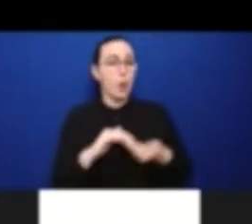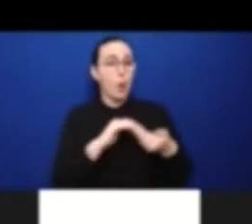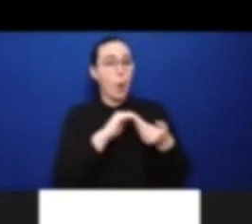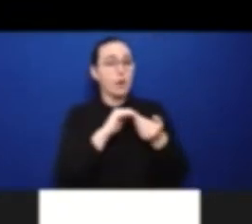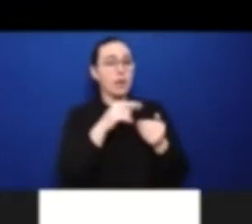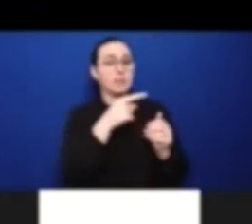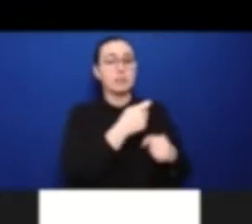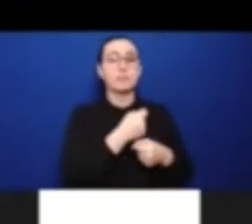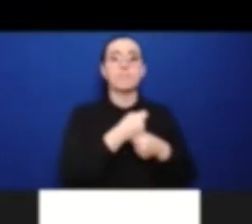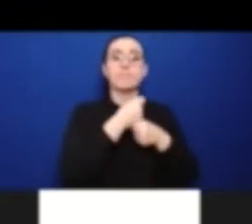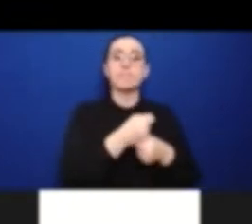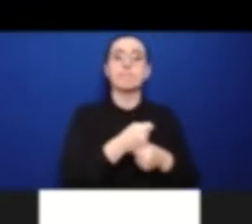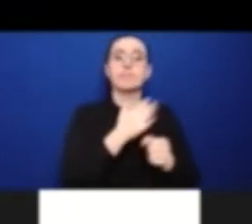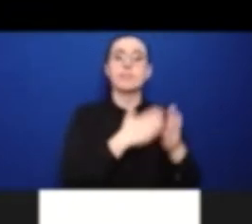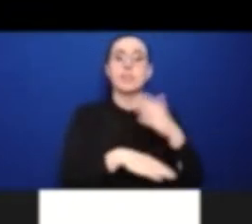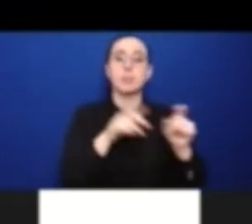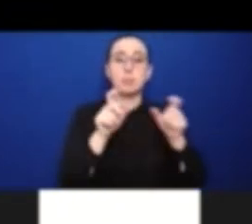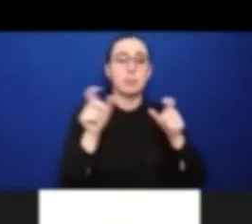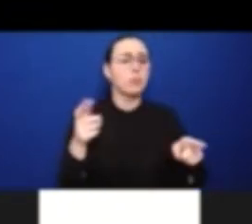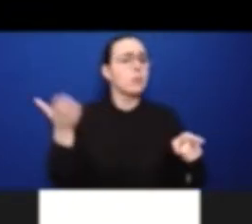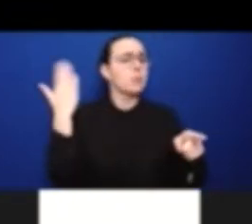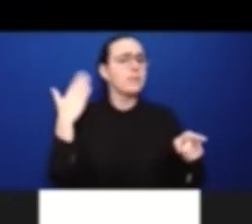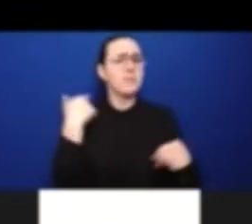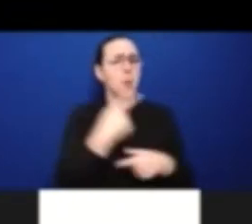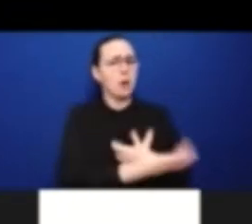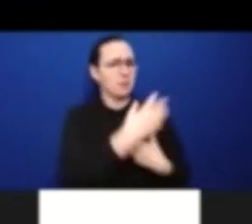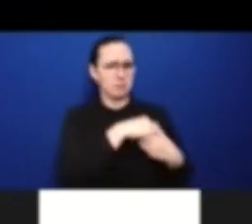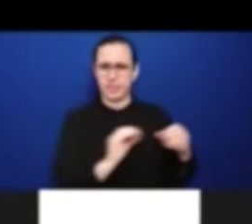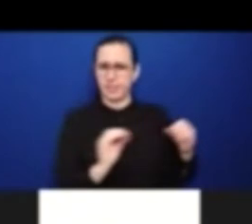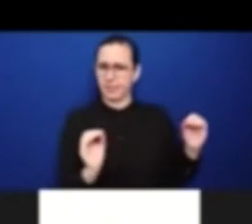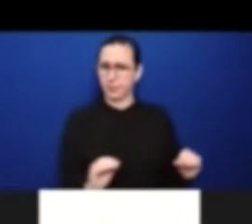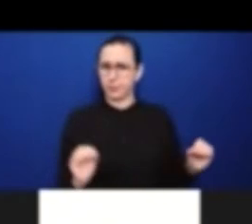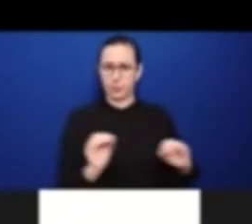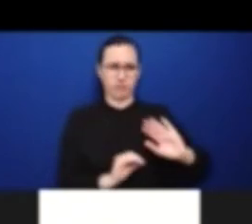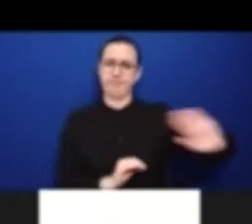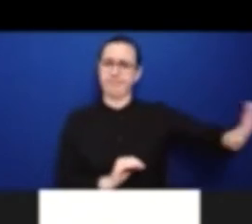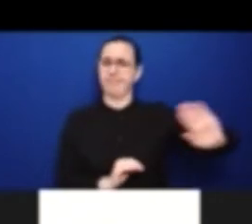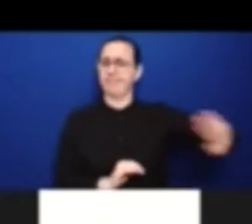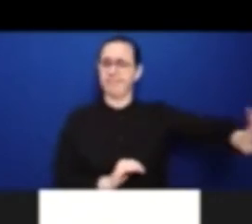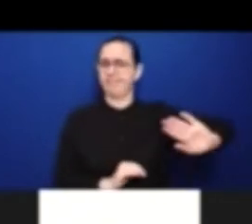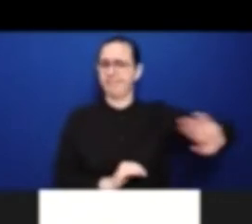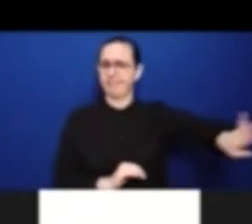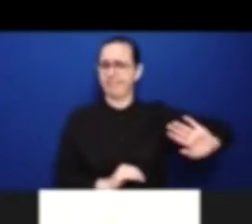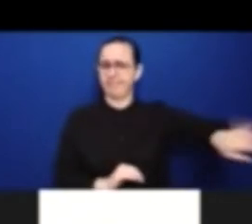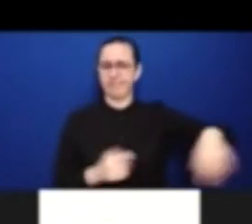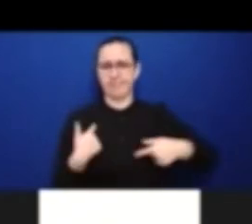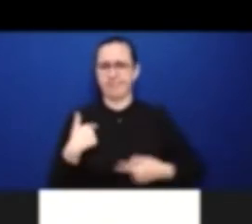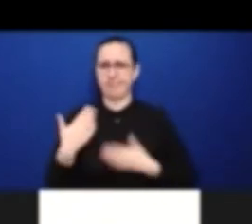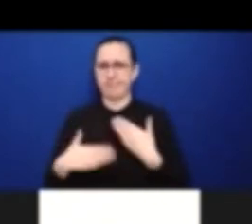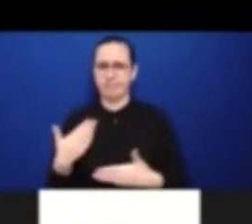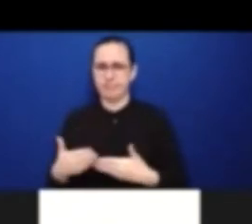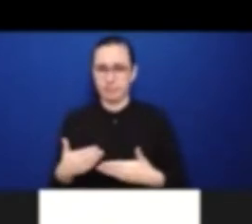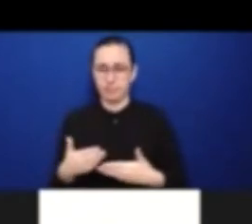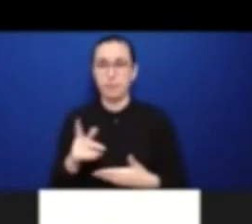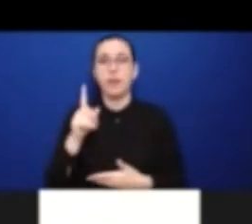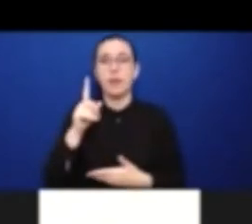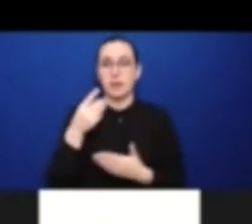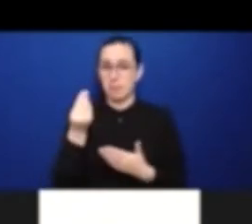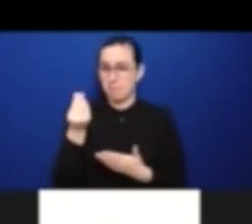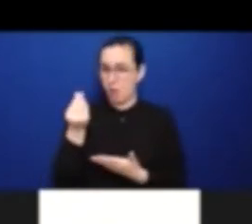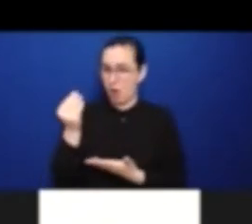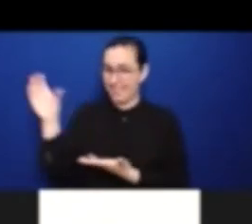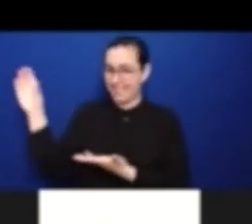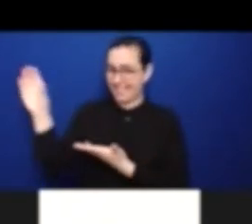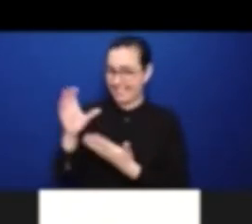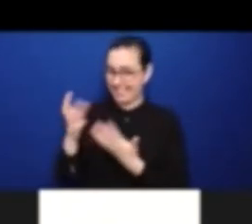table until that point. And we had secured funding so that when we were doing the drafting in that working